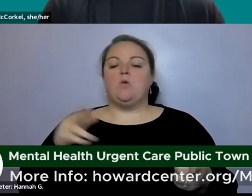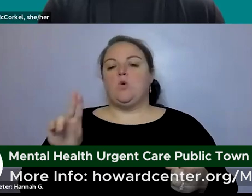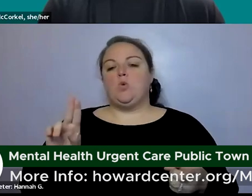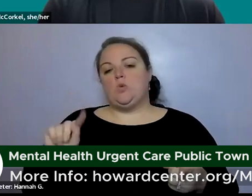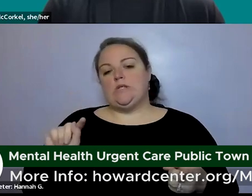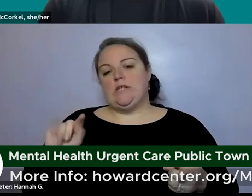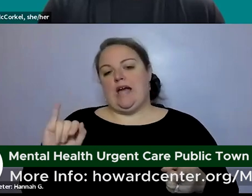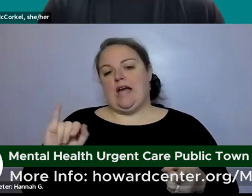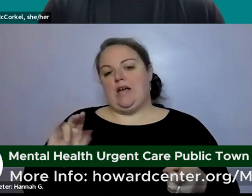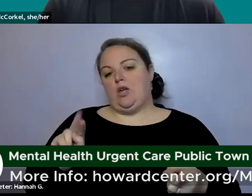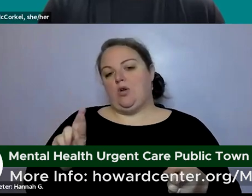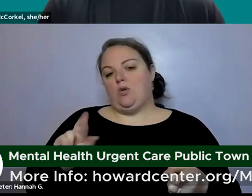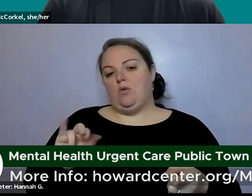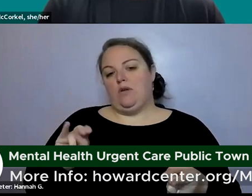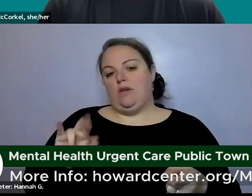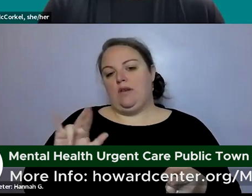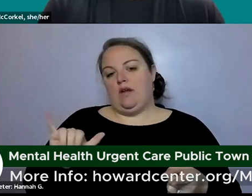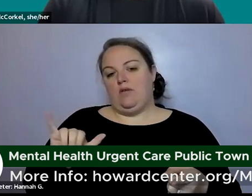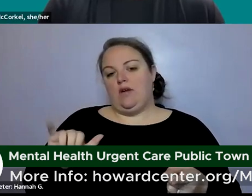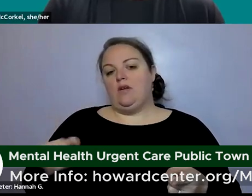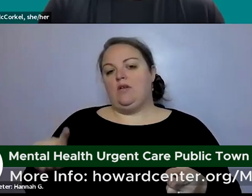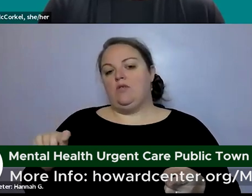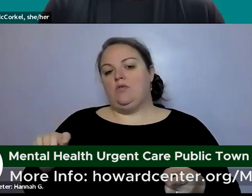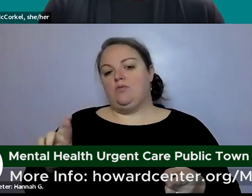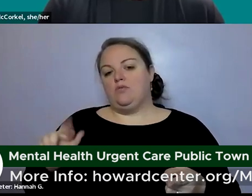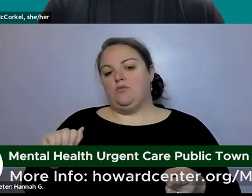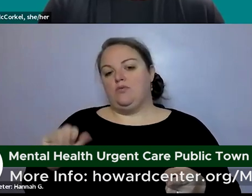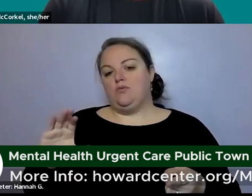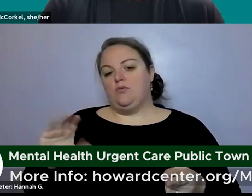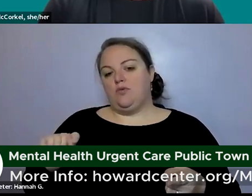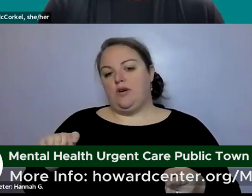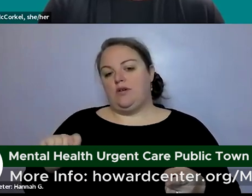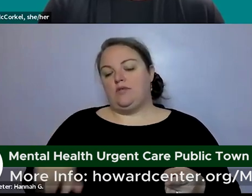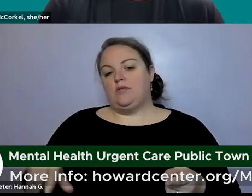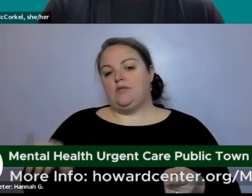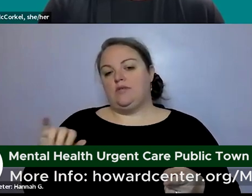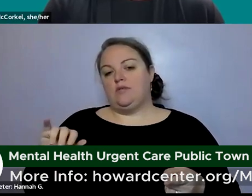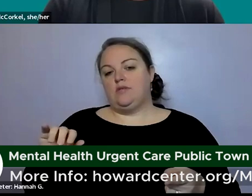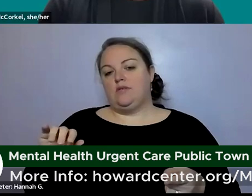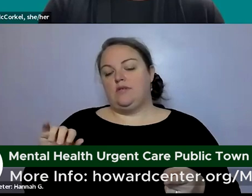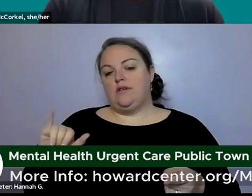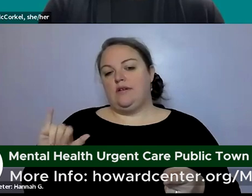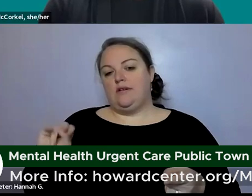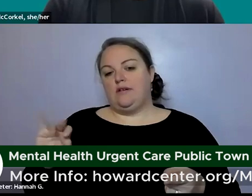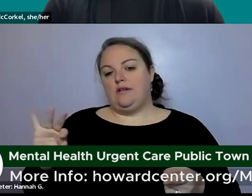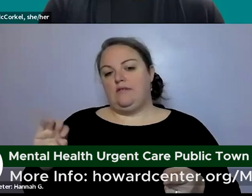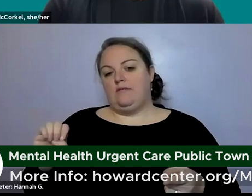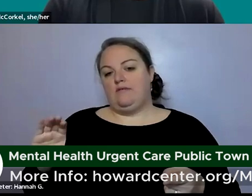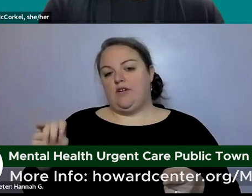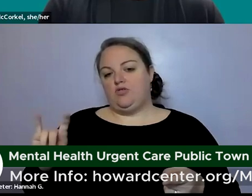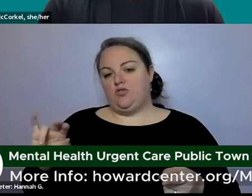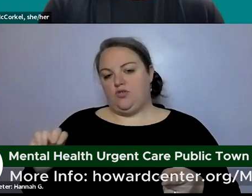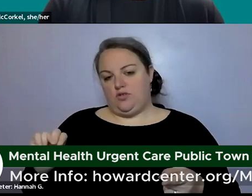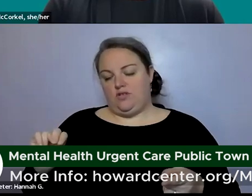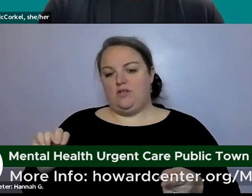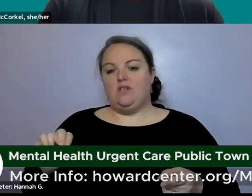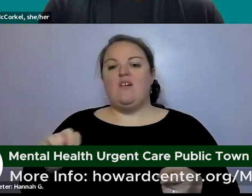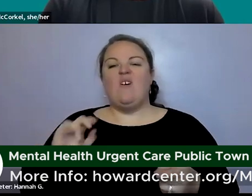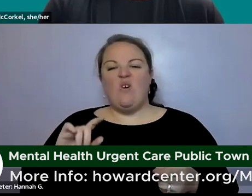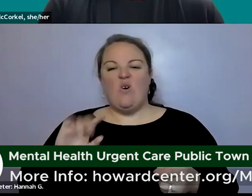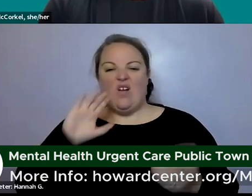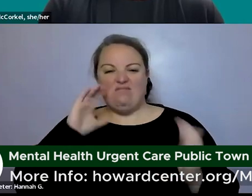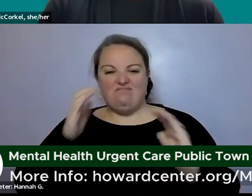which can have symptoms that look like mental health crisis symptoms at times there may be an antibiotic